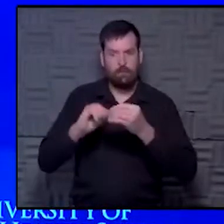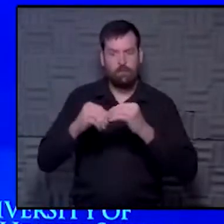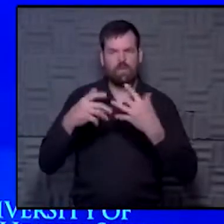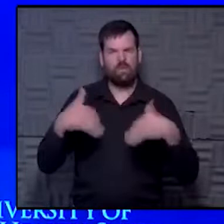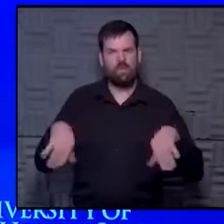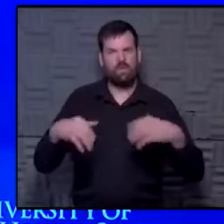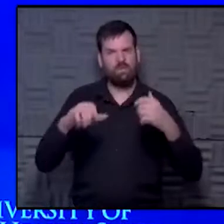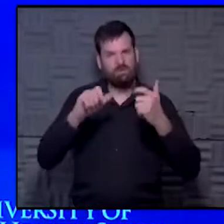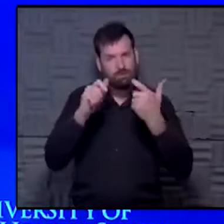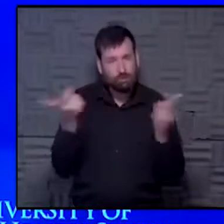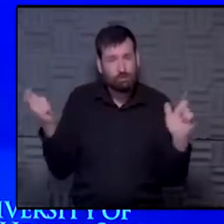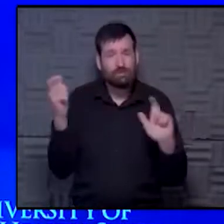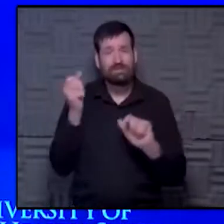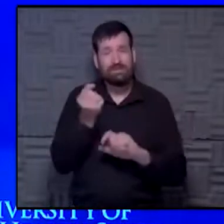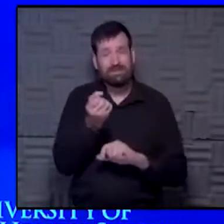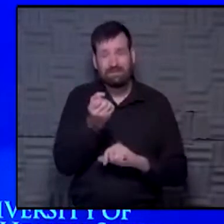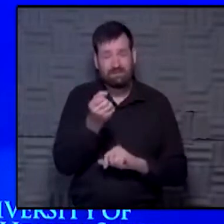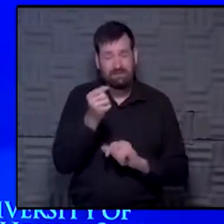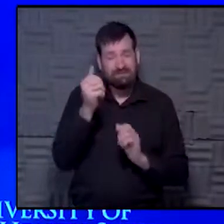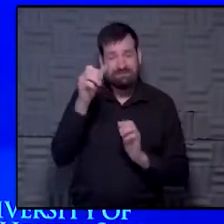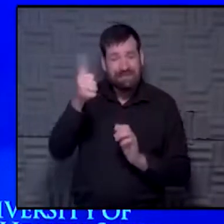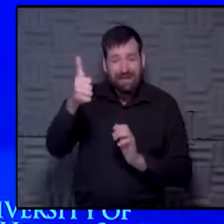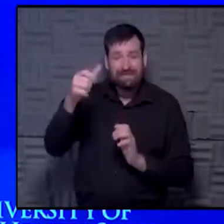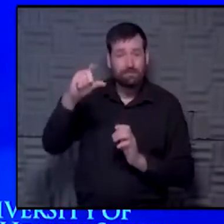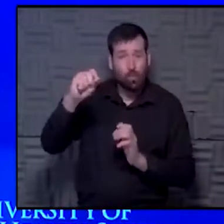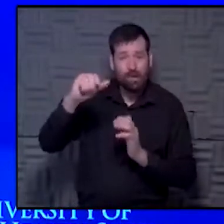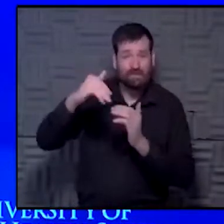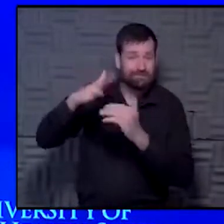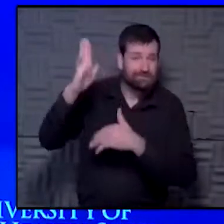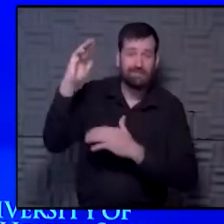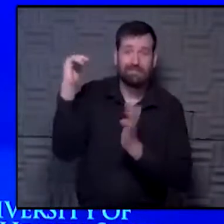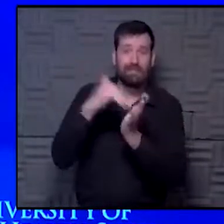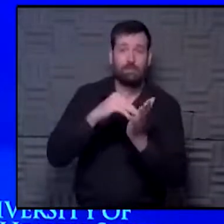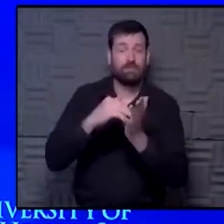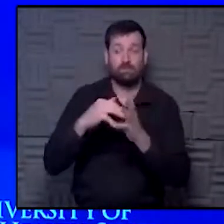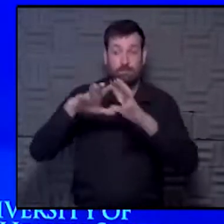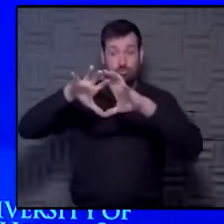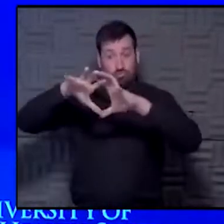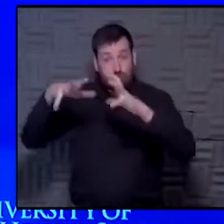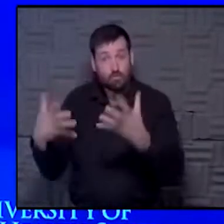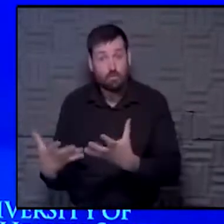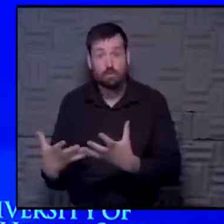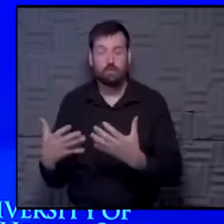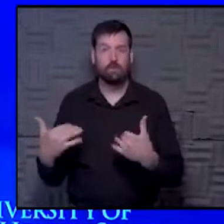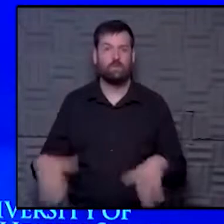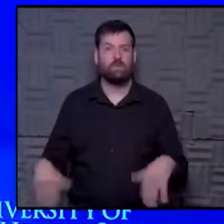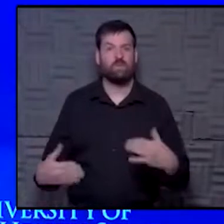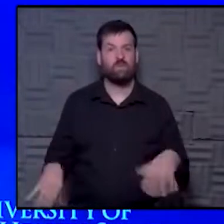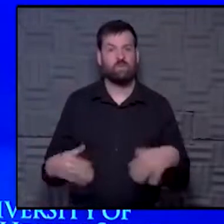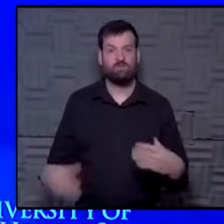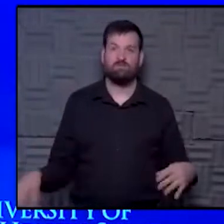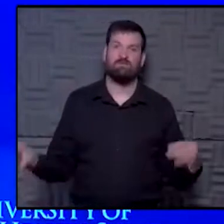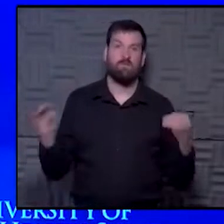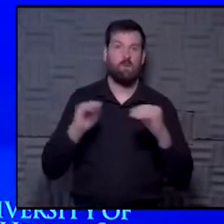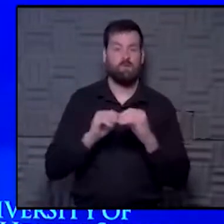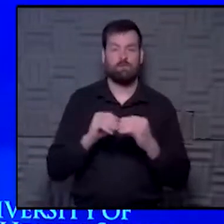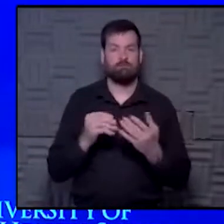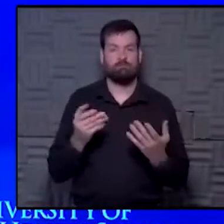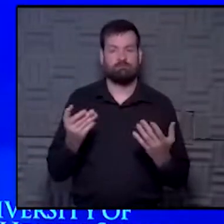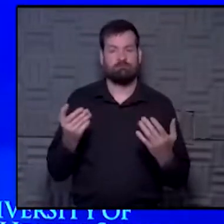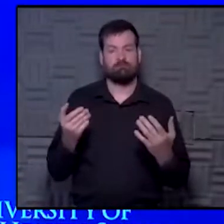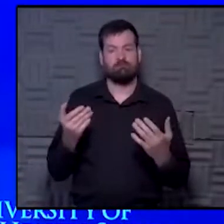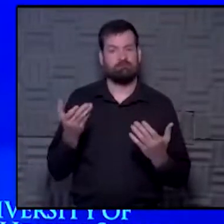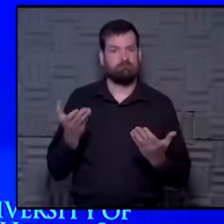Tens of thousands of deaths, big, right? Globally, even bigger. And I don't think we really know, right? We can understand